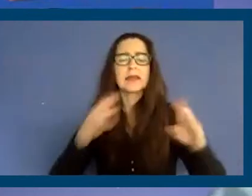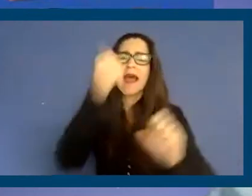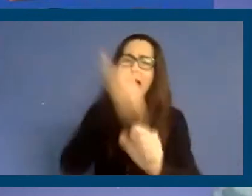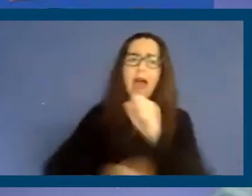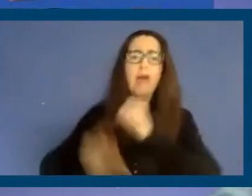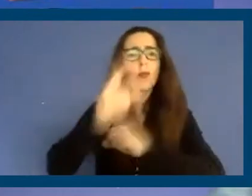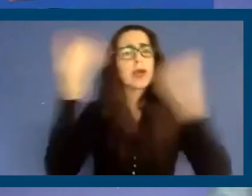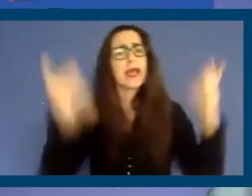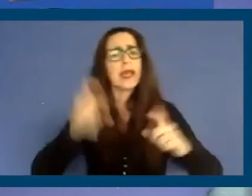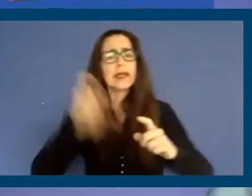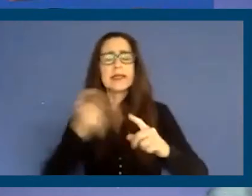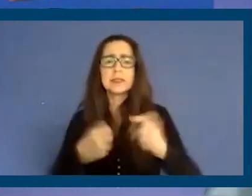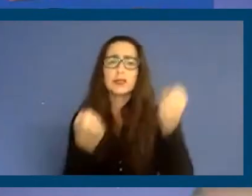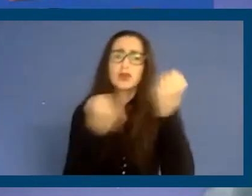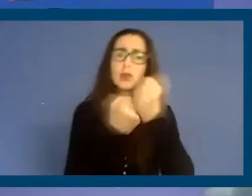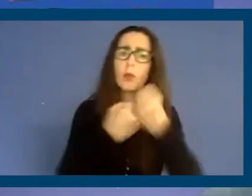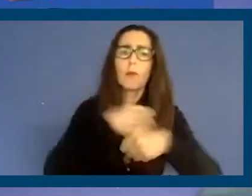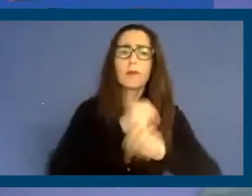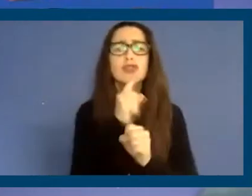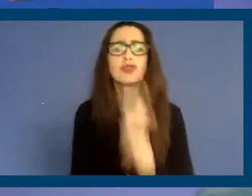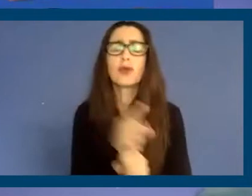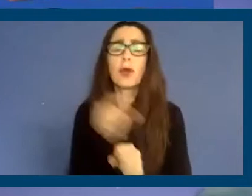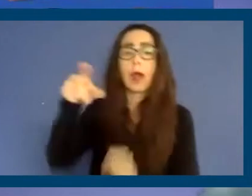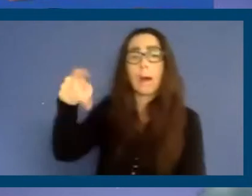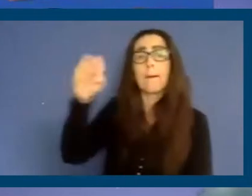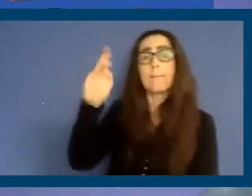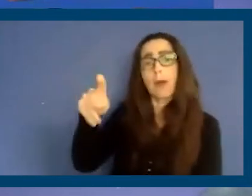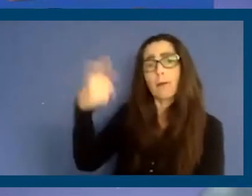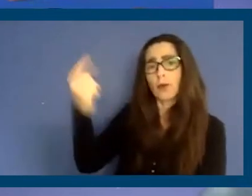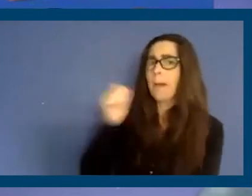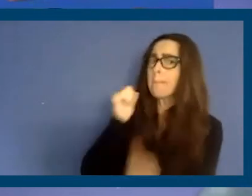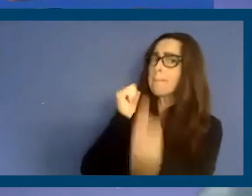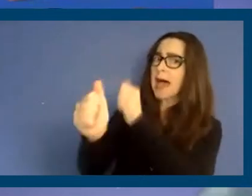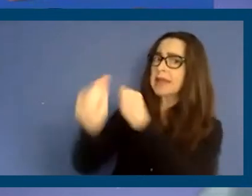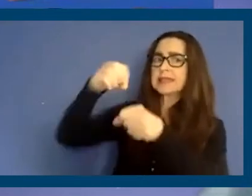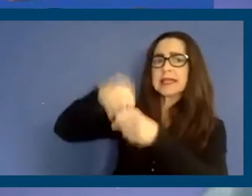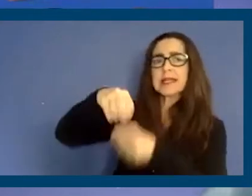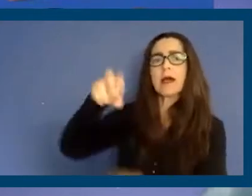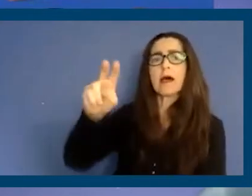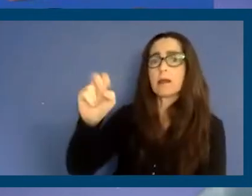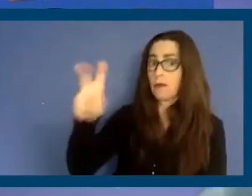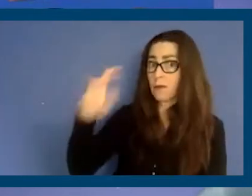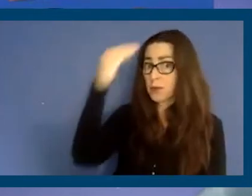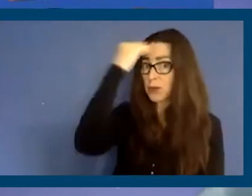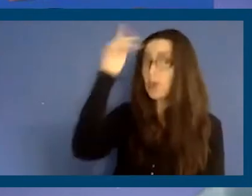and anything to ensure that this proposition passes in November. Because you know the landlords are going to be out there